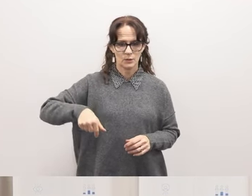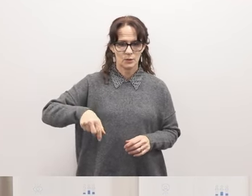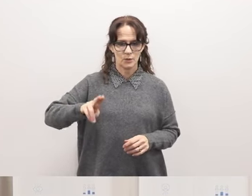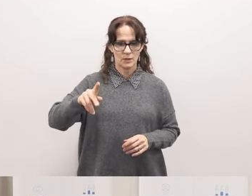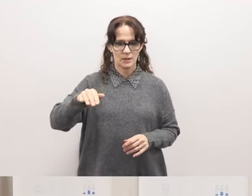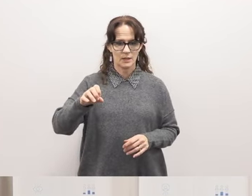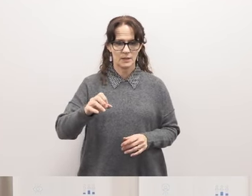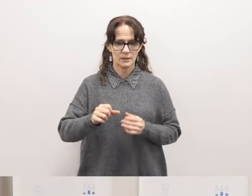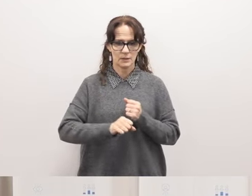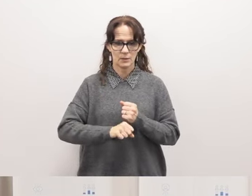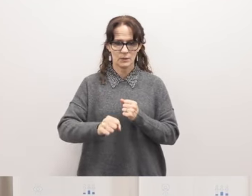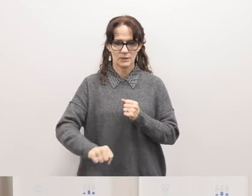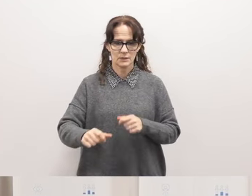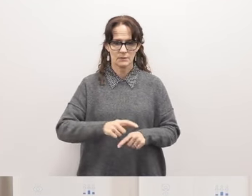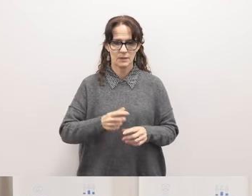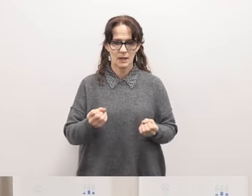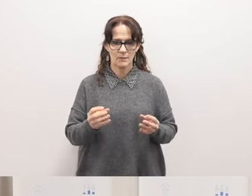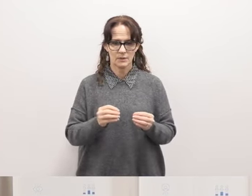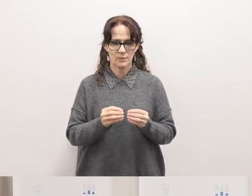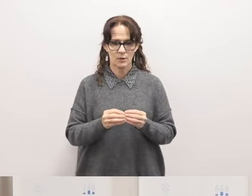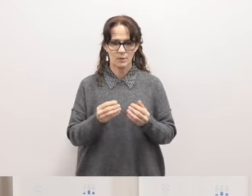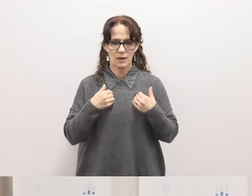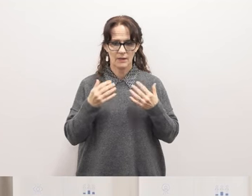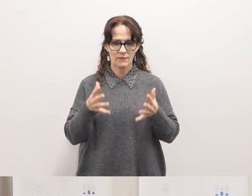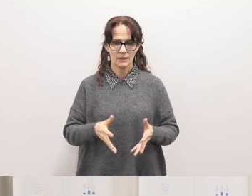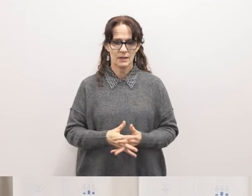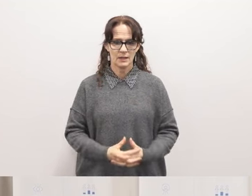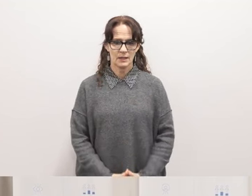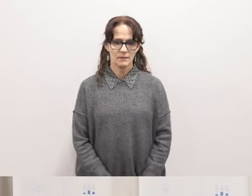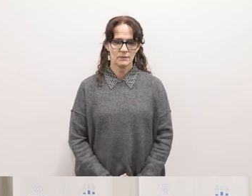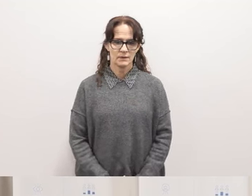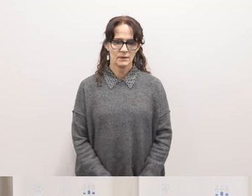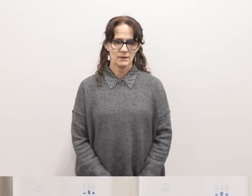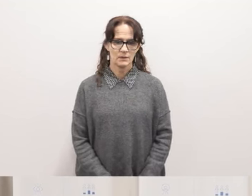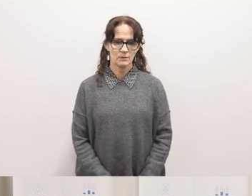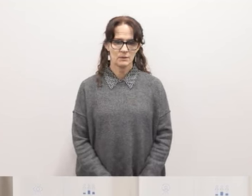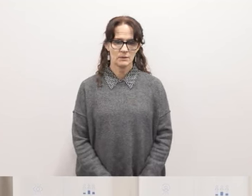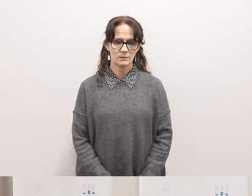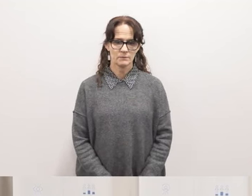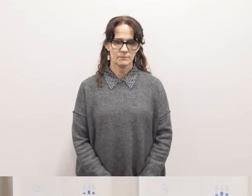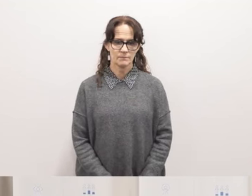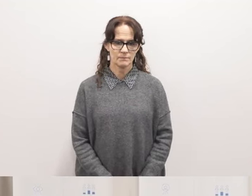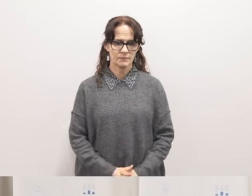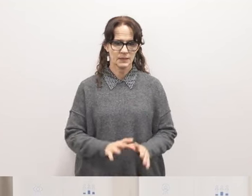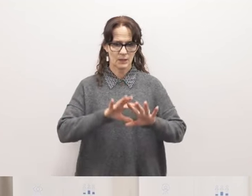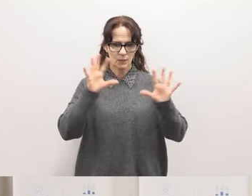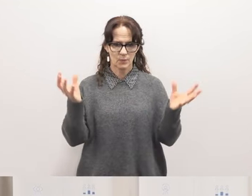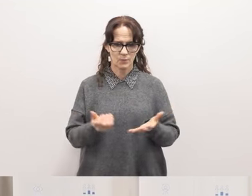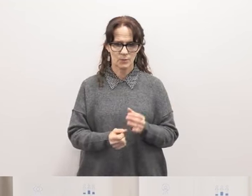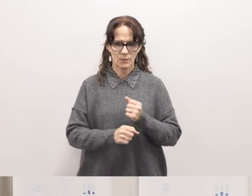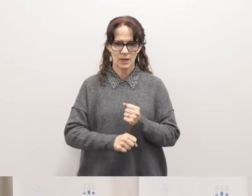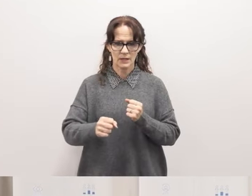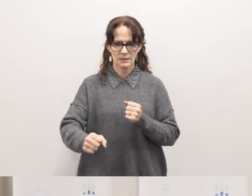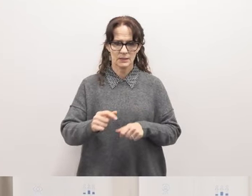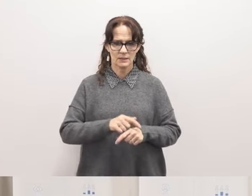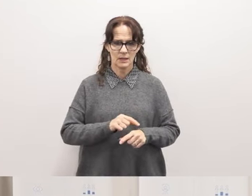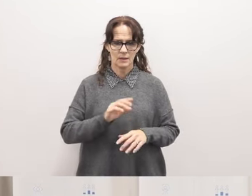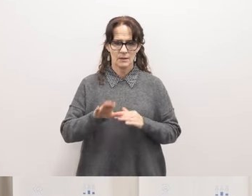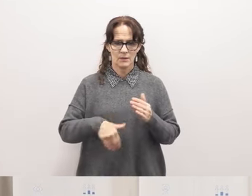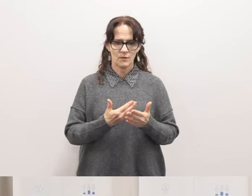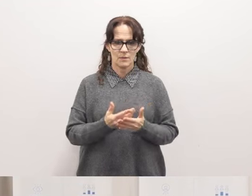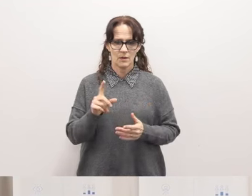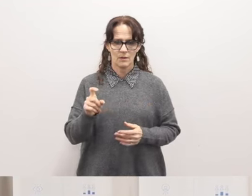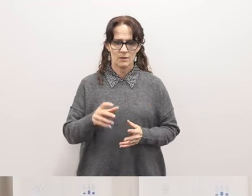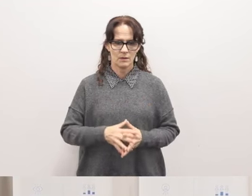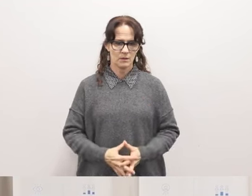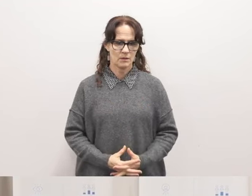we extend time? How many more do we have left? I currently have two more. Can we extend time so that we have an opportunity to hear from everyone